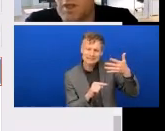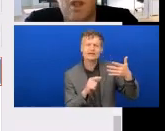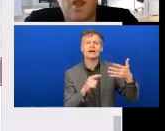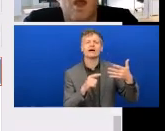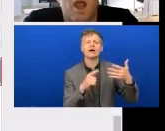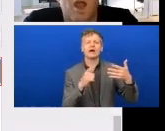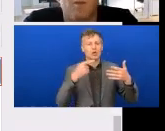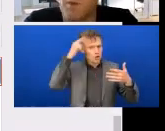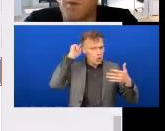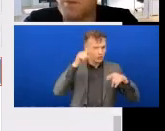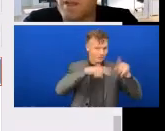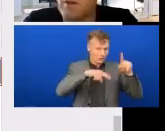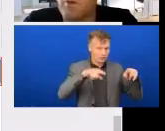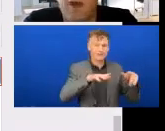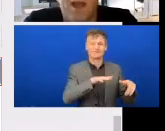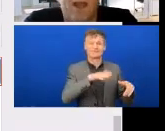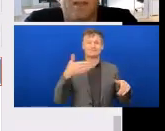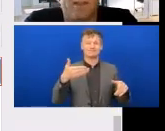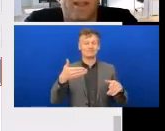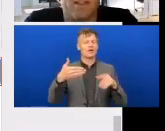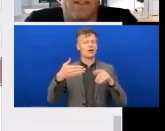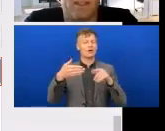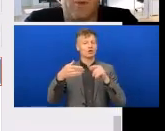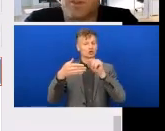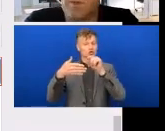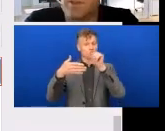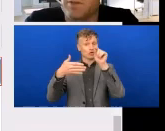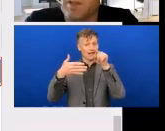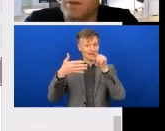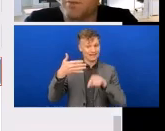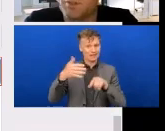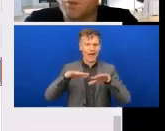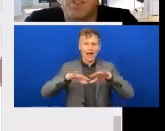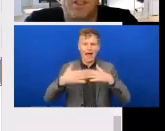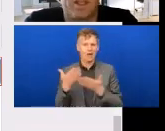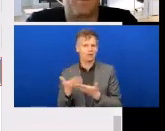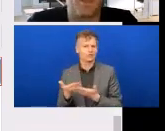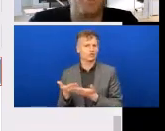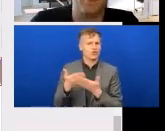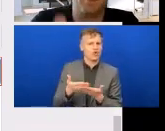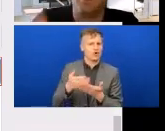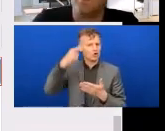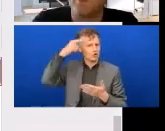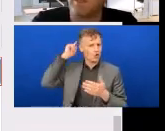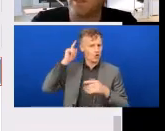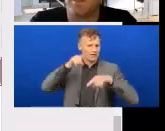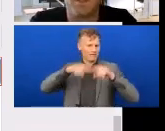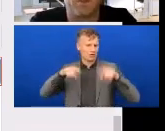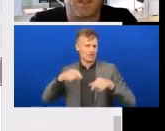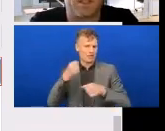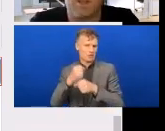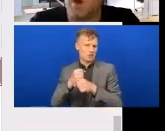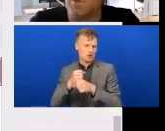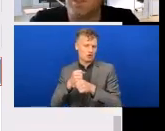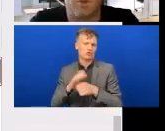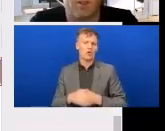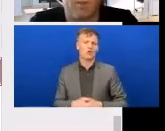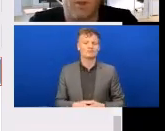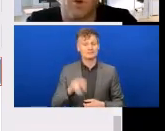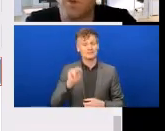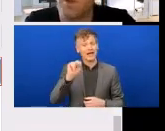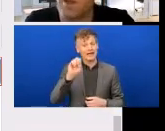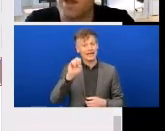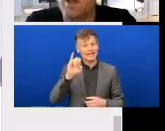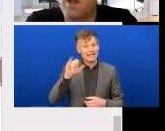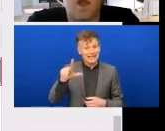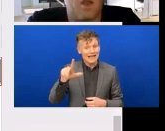work. So both Neil and Nancy were instrumental in that resource and that being included within the toolkit. So they might want to talk a little